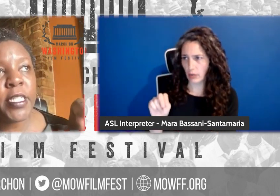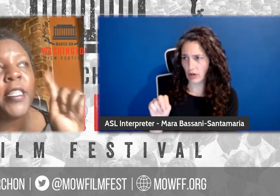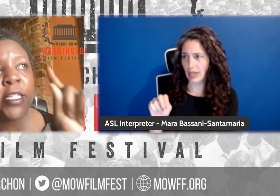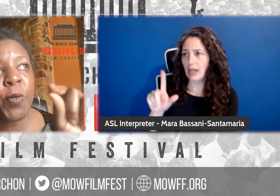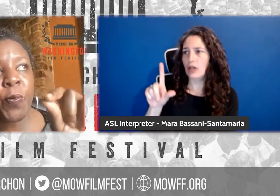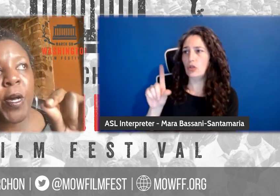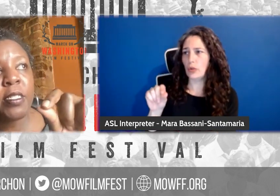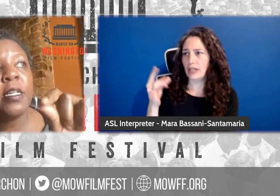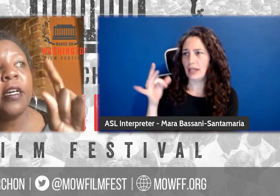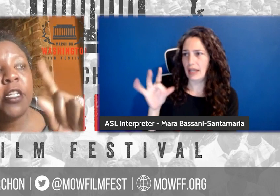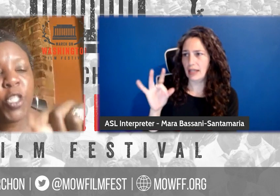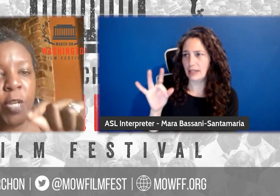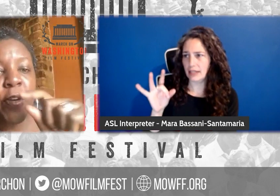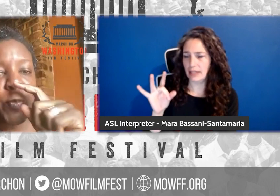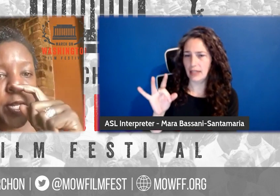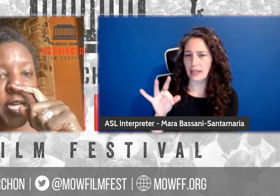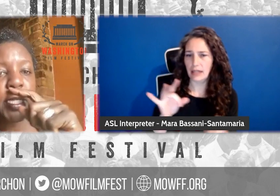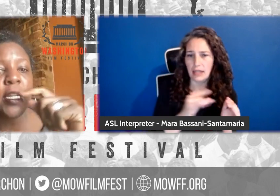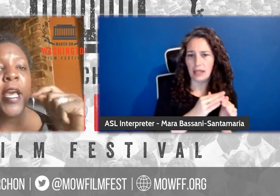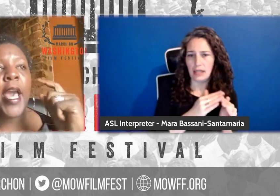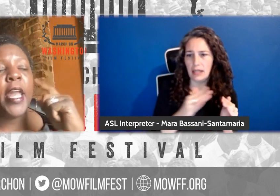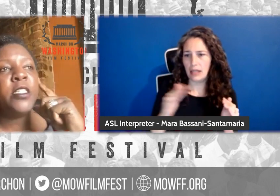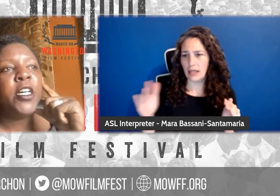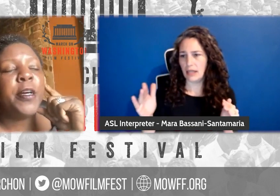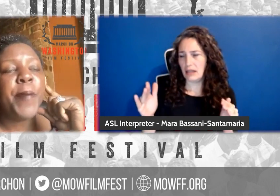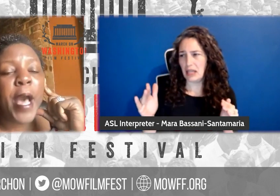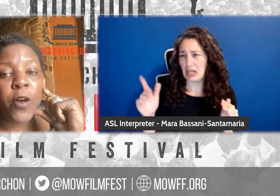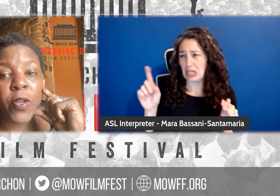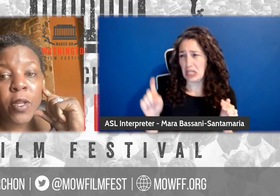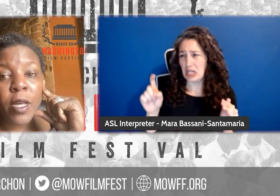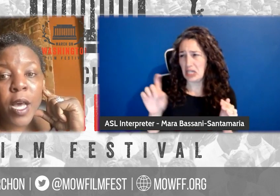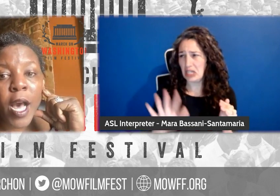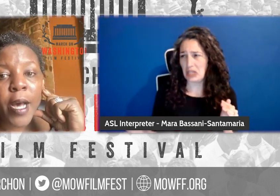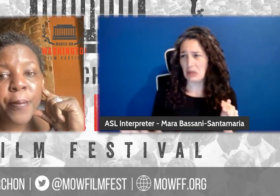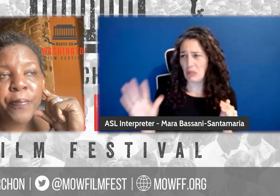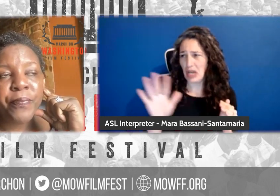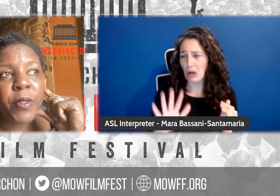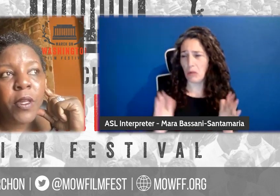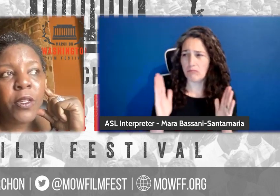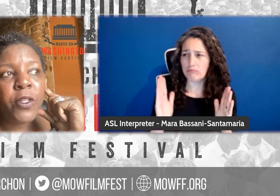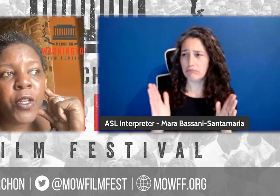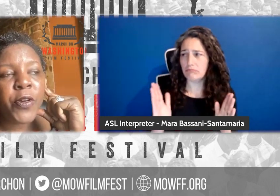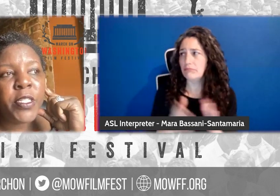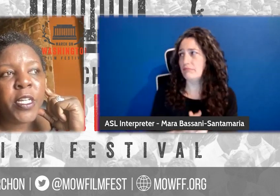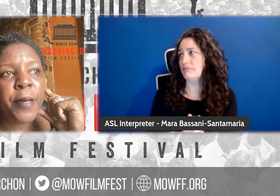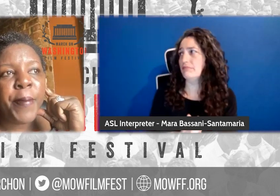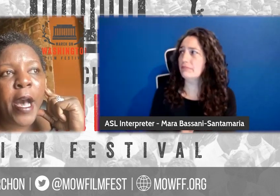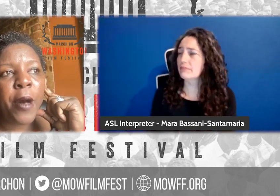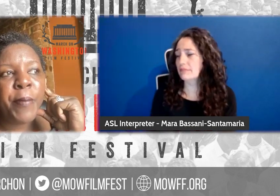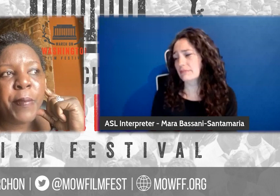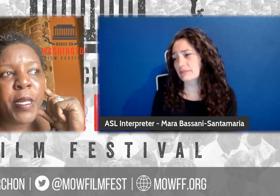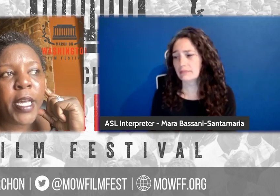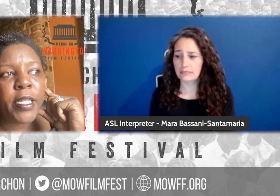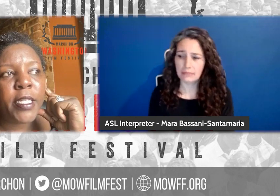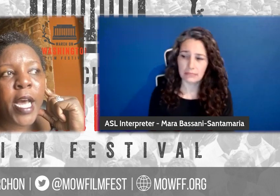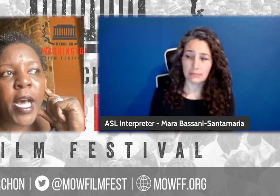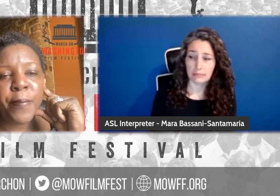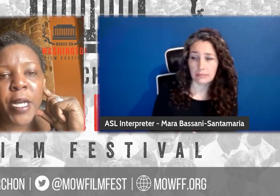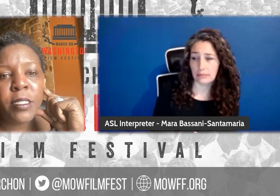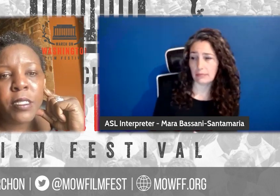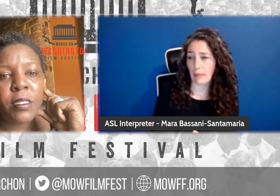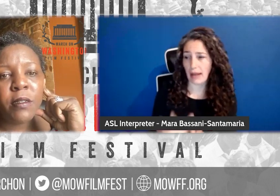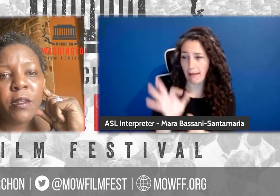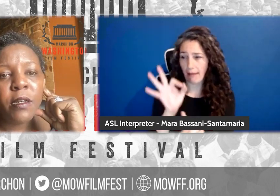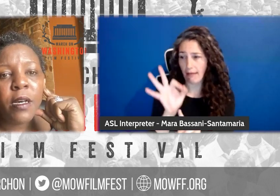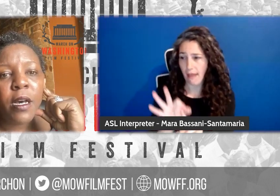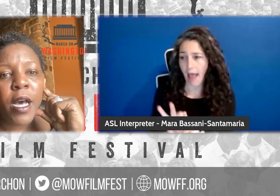2018, that's what it was January of 2018. And it took about, um, you know, it took about maybe like nine